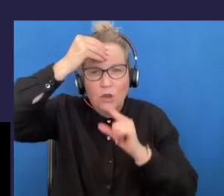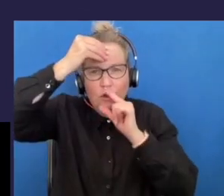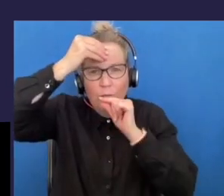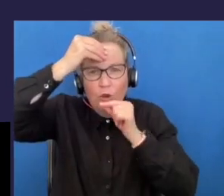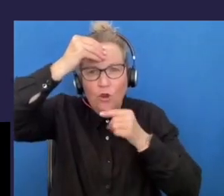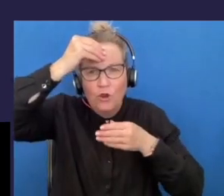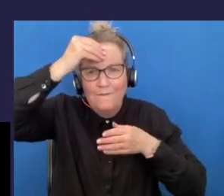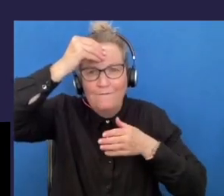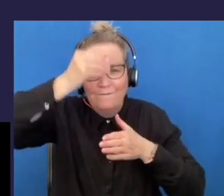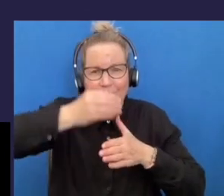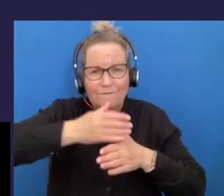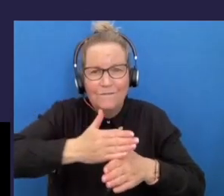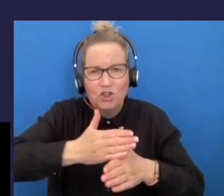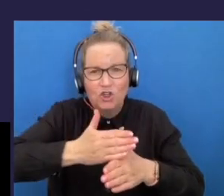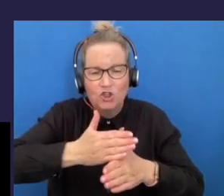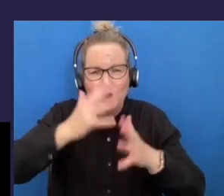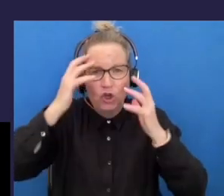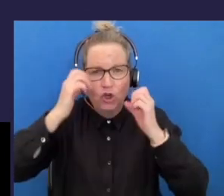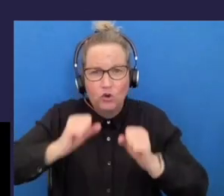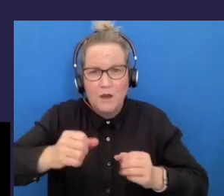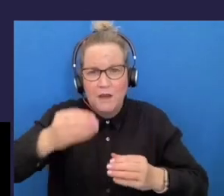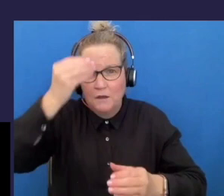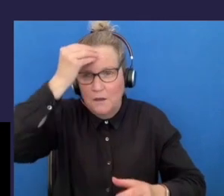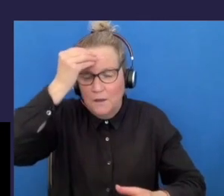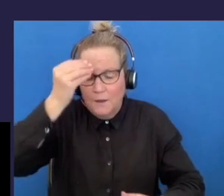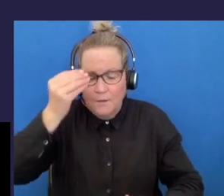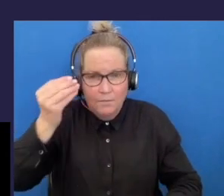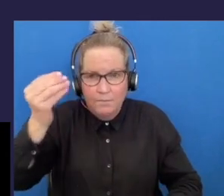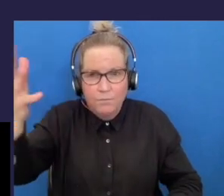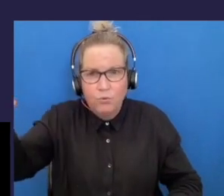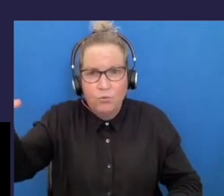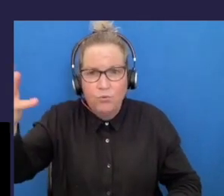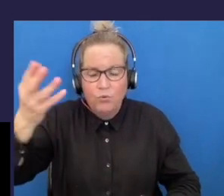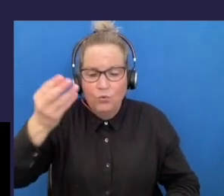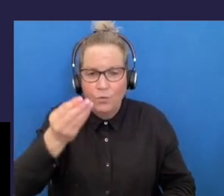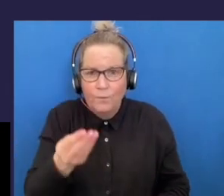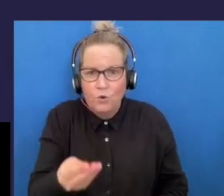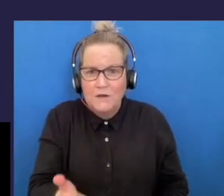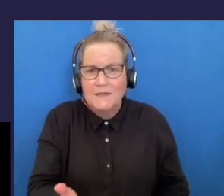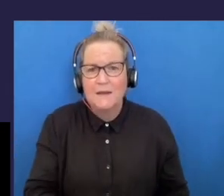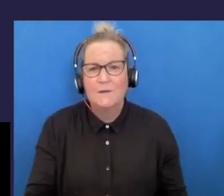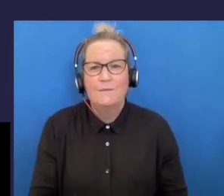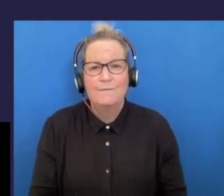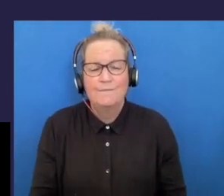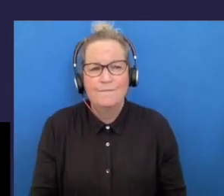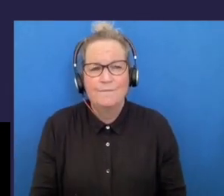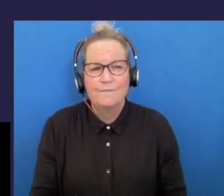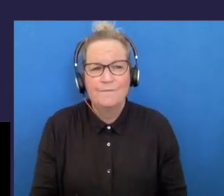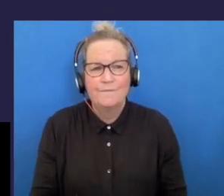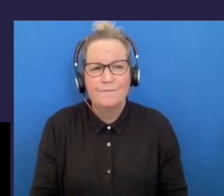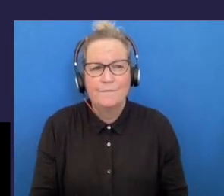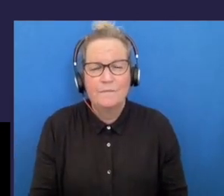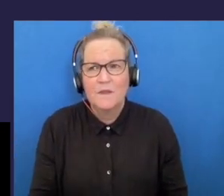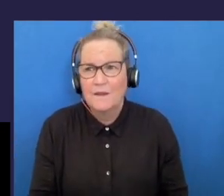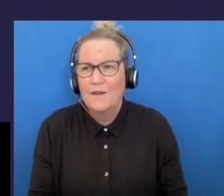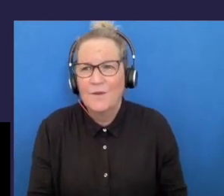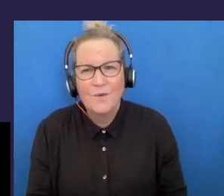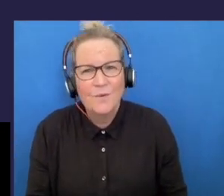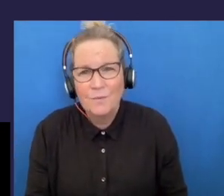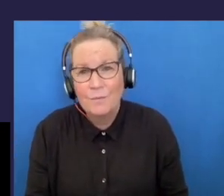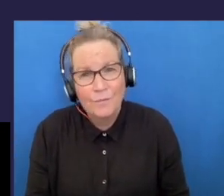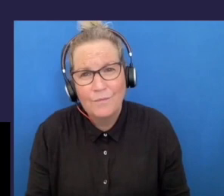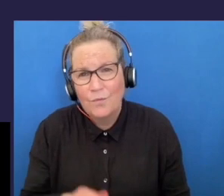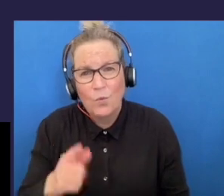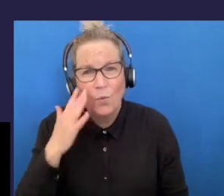and put it straight down and that's what you have to do in situations involving